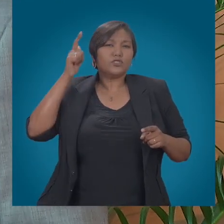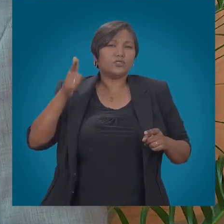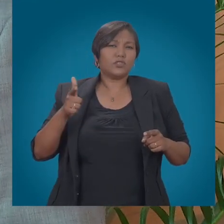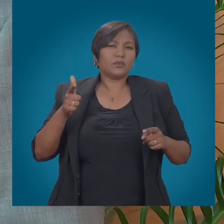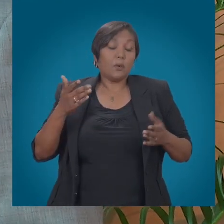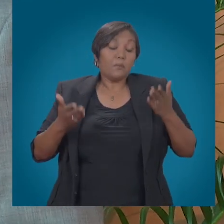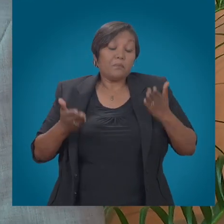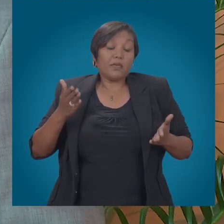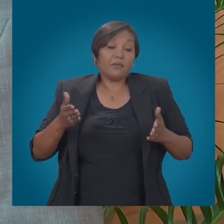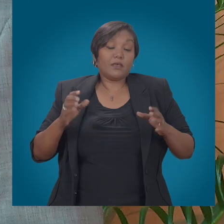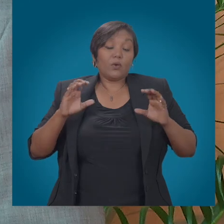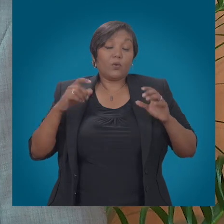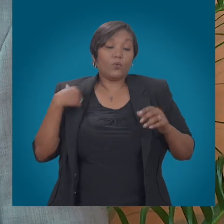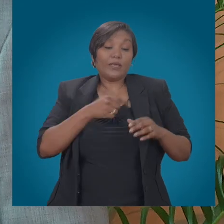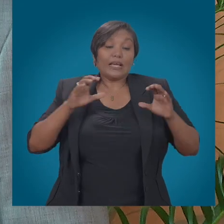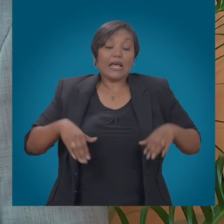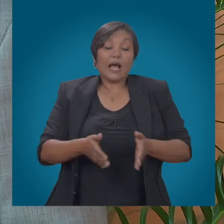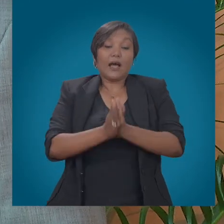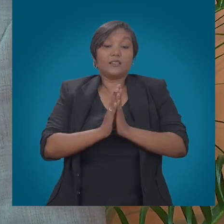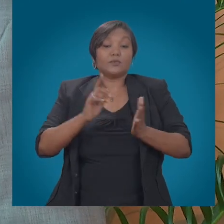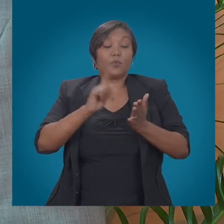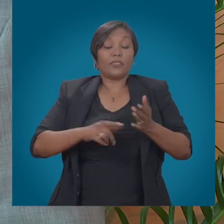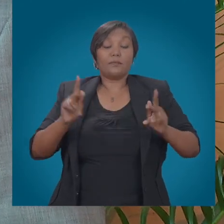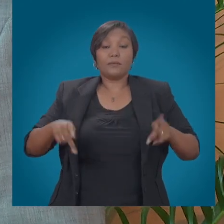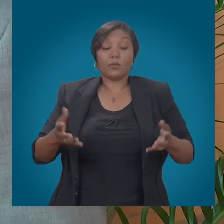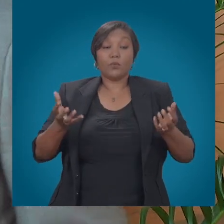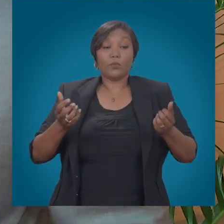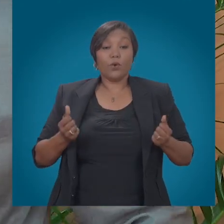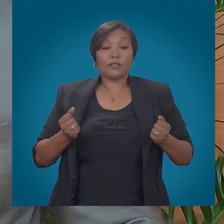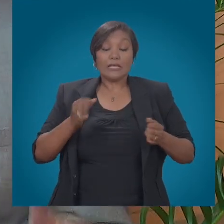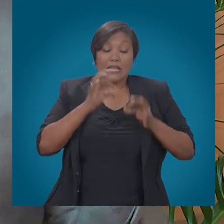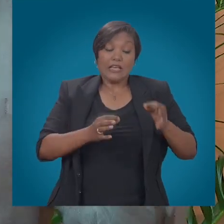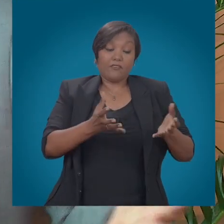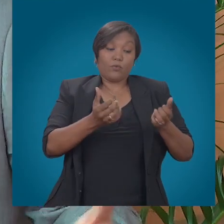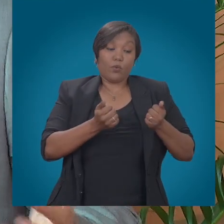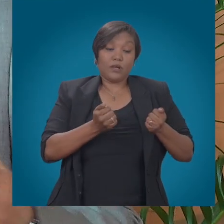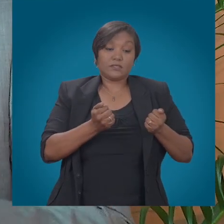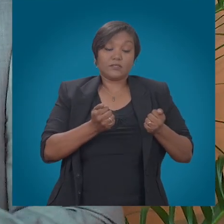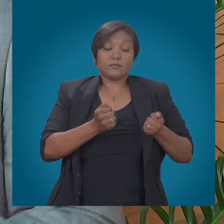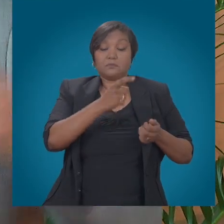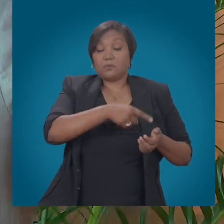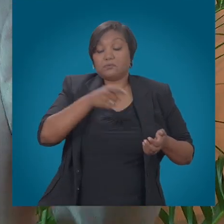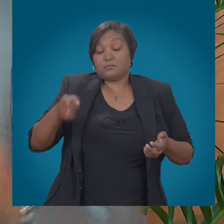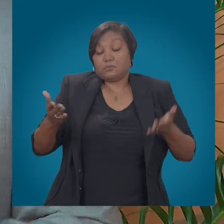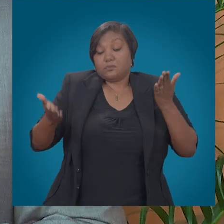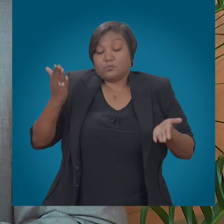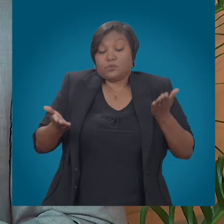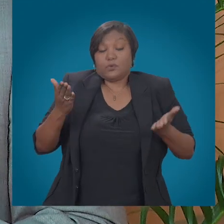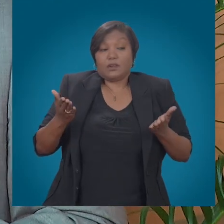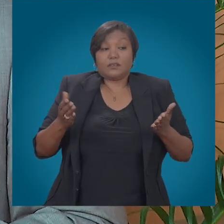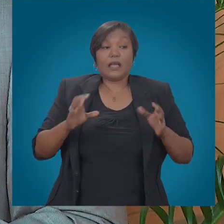Should, is it possible to say well let the market decide between column A and column B and C?